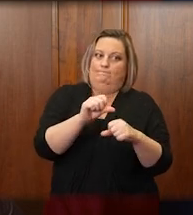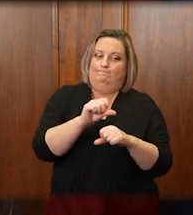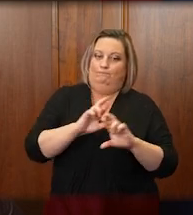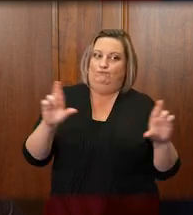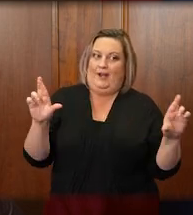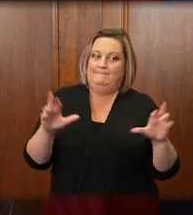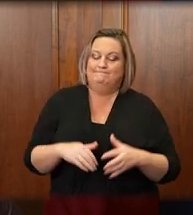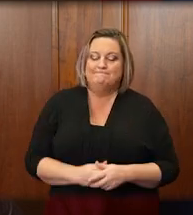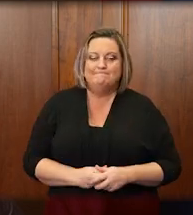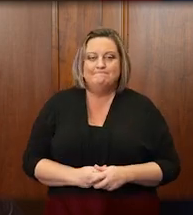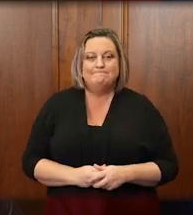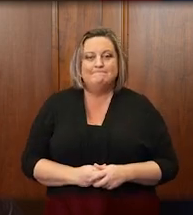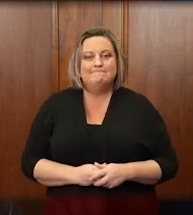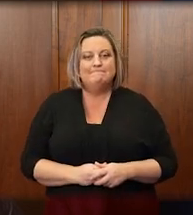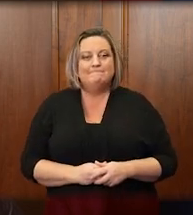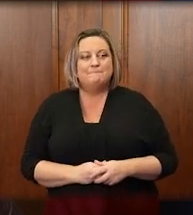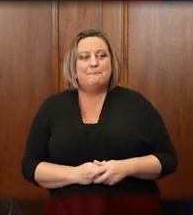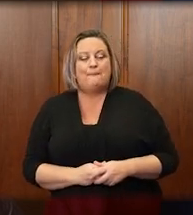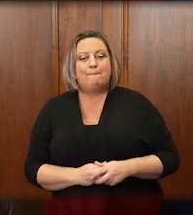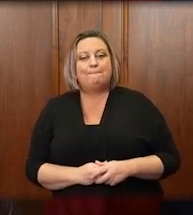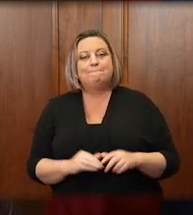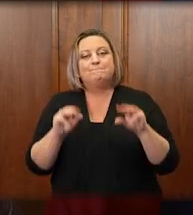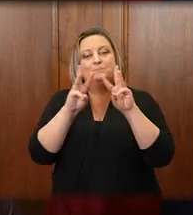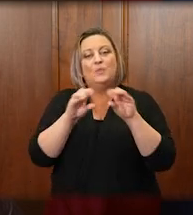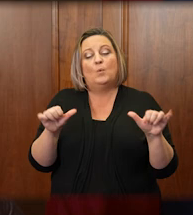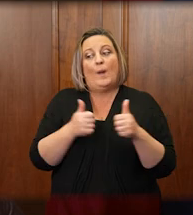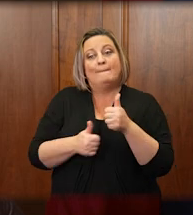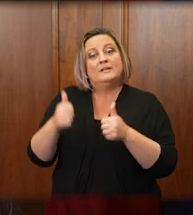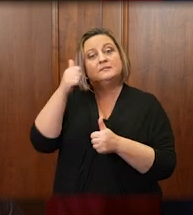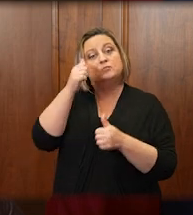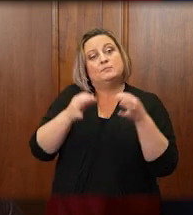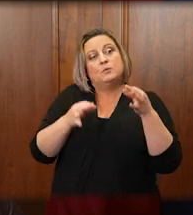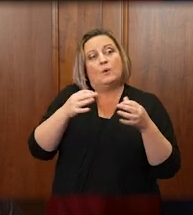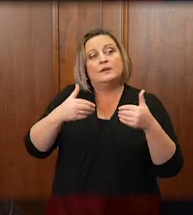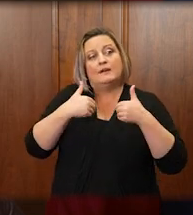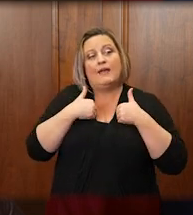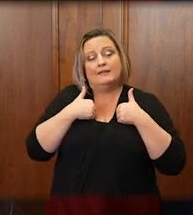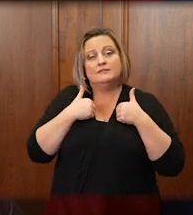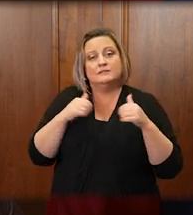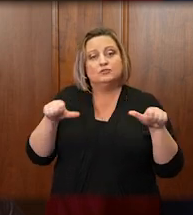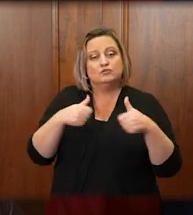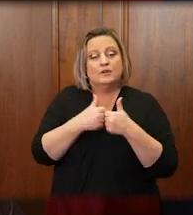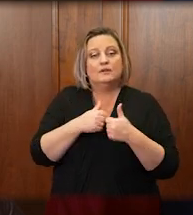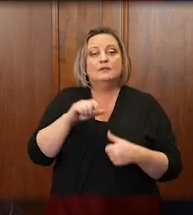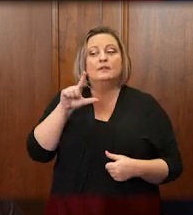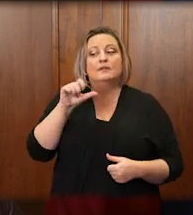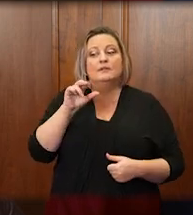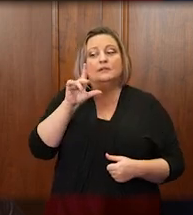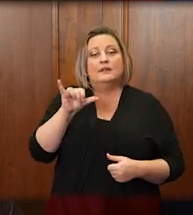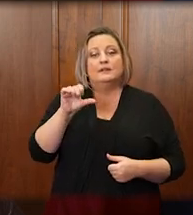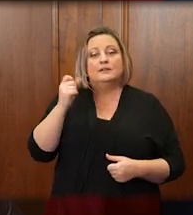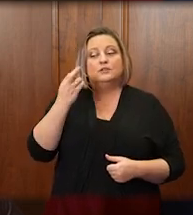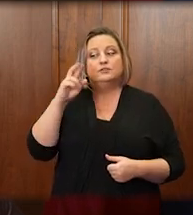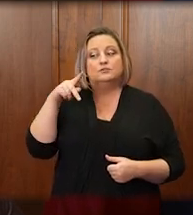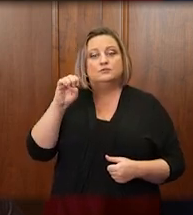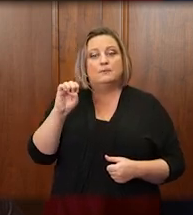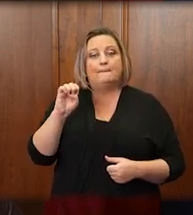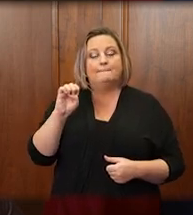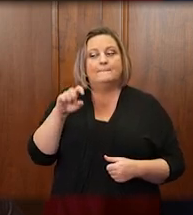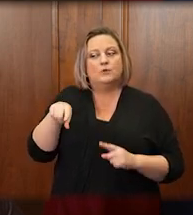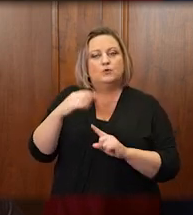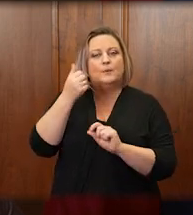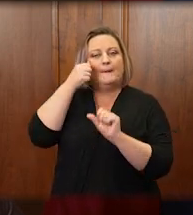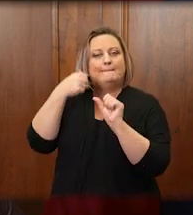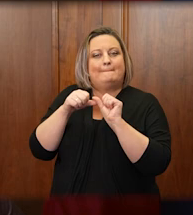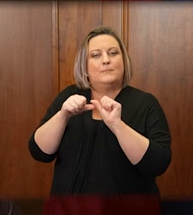We have our own transitions at the Wyoming Supreme Court. Court Administrator Lily Sharp, who many of you know from her service